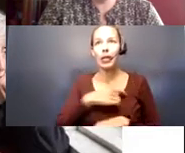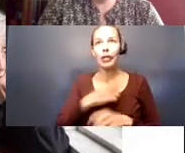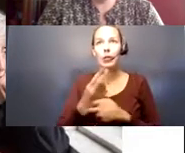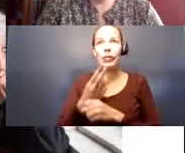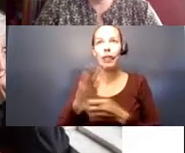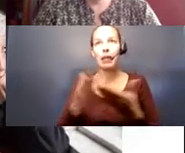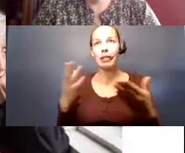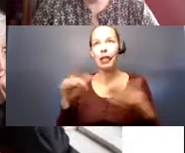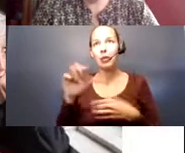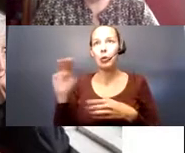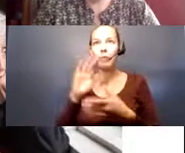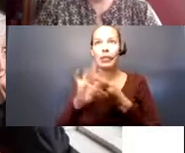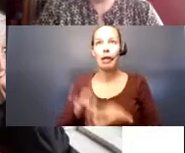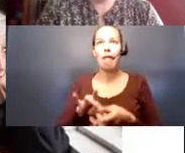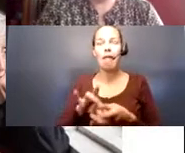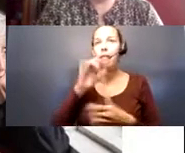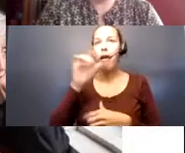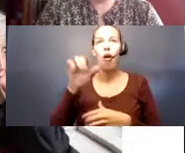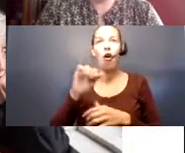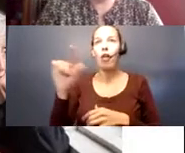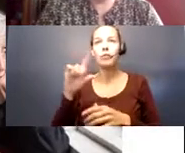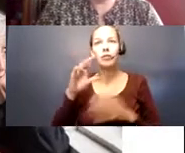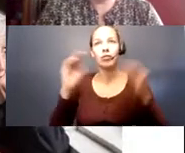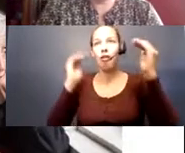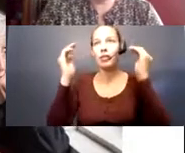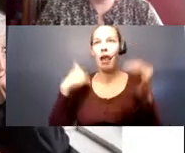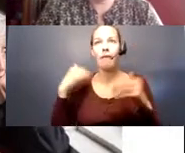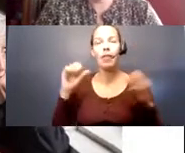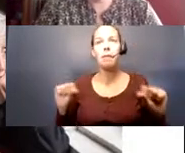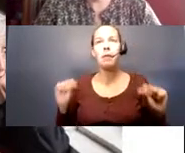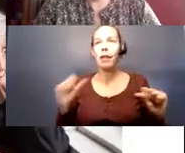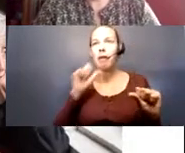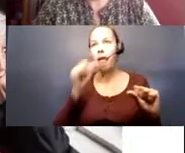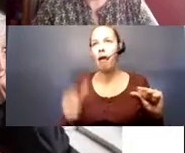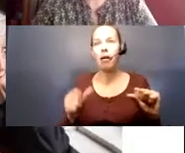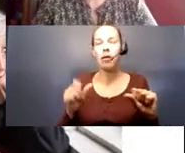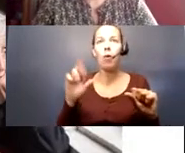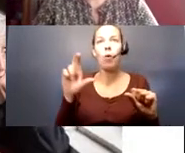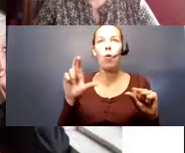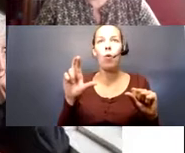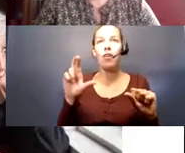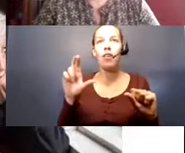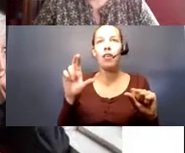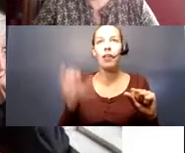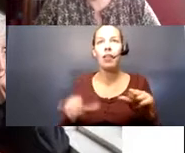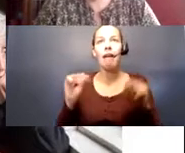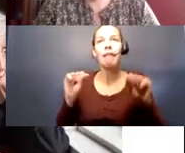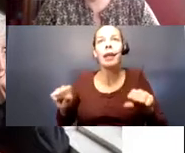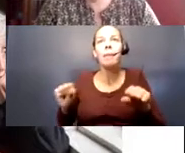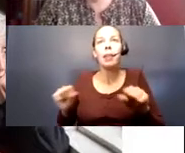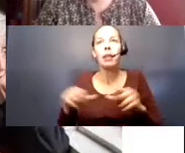to stay connected. Not all older adults have that ability or that capability.